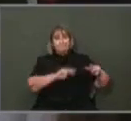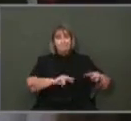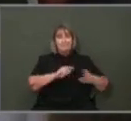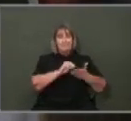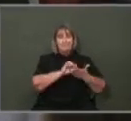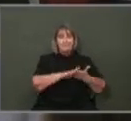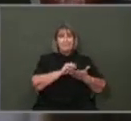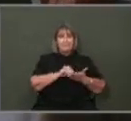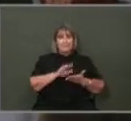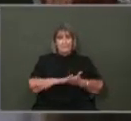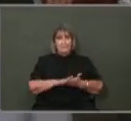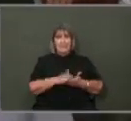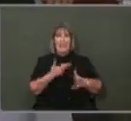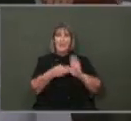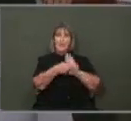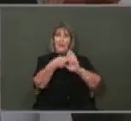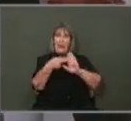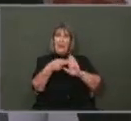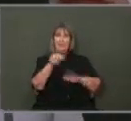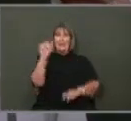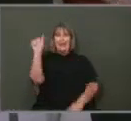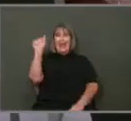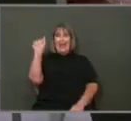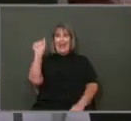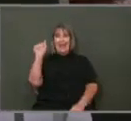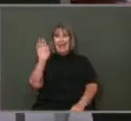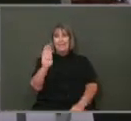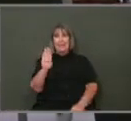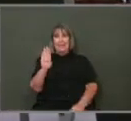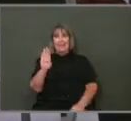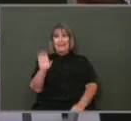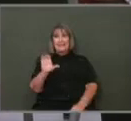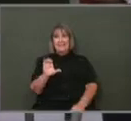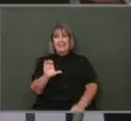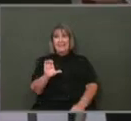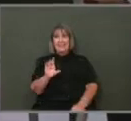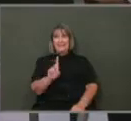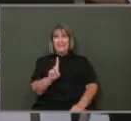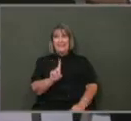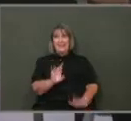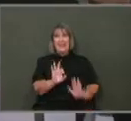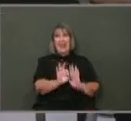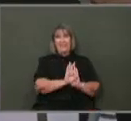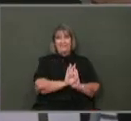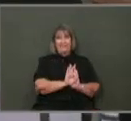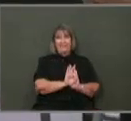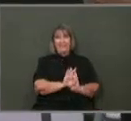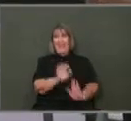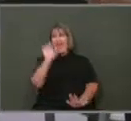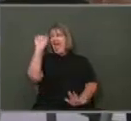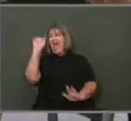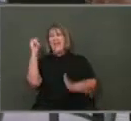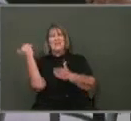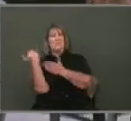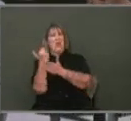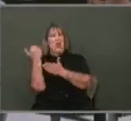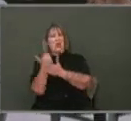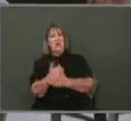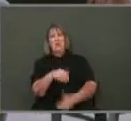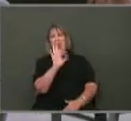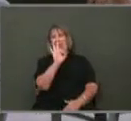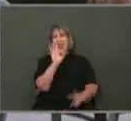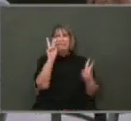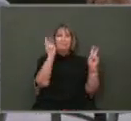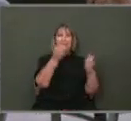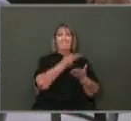categorize those A, B, C and D and F. A is the almost brand new street and F is the one we call